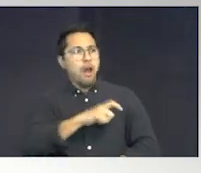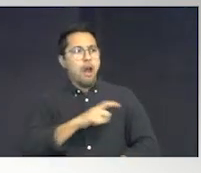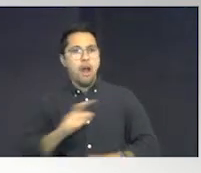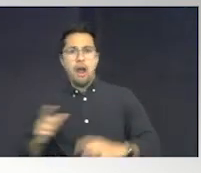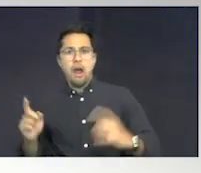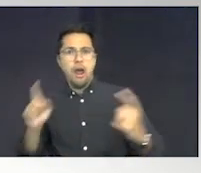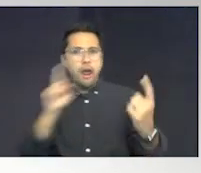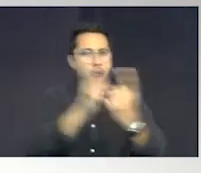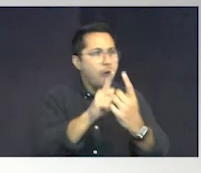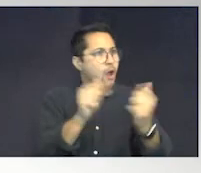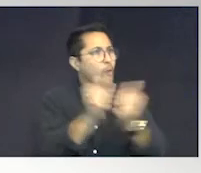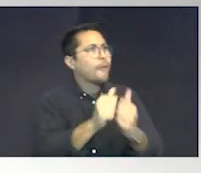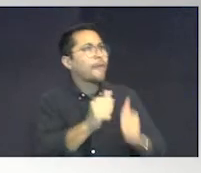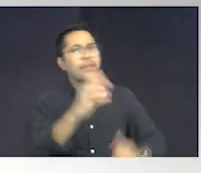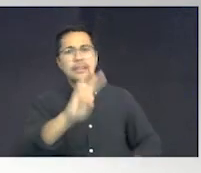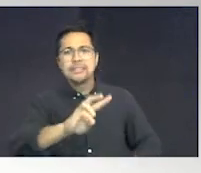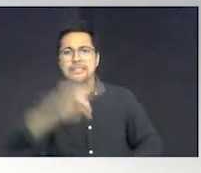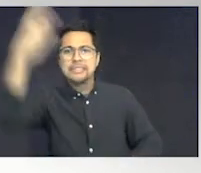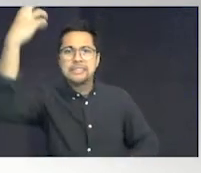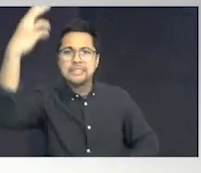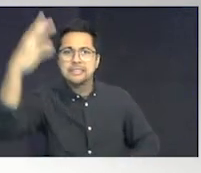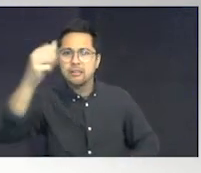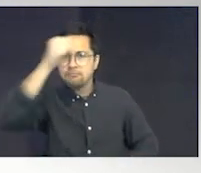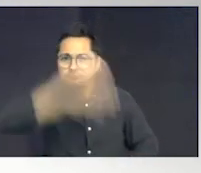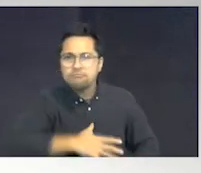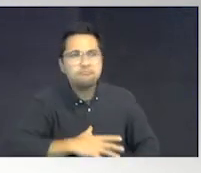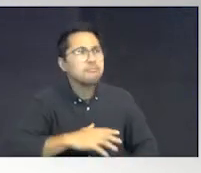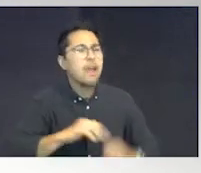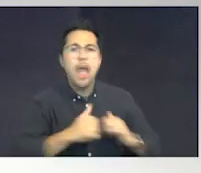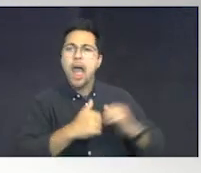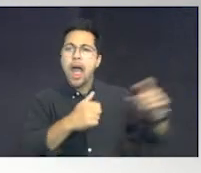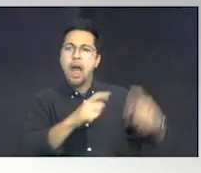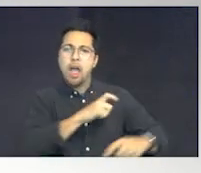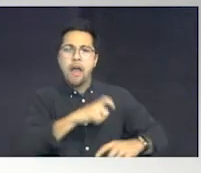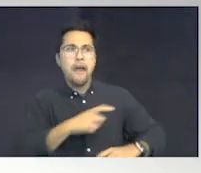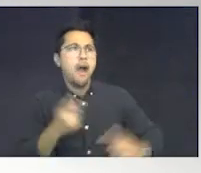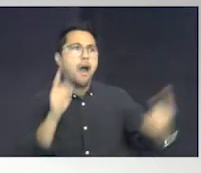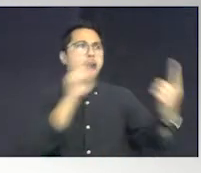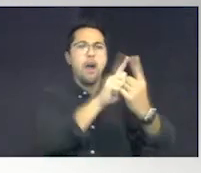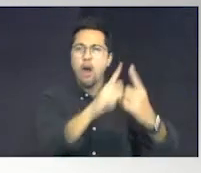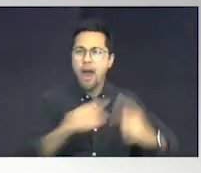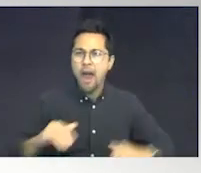with a 6'6", 6'1", man, how are they going to approach them?